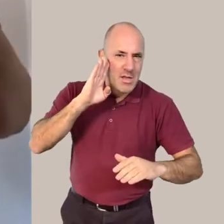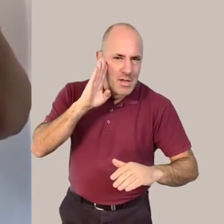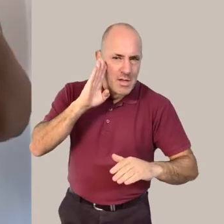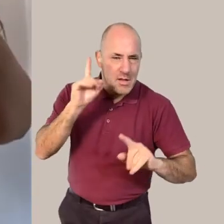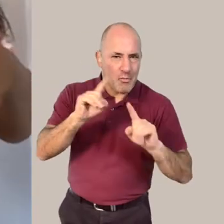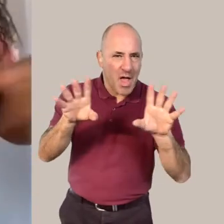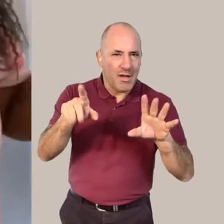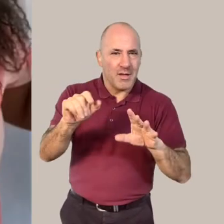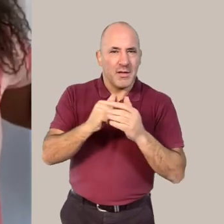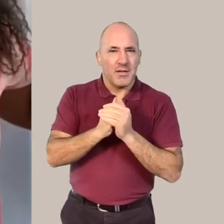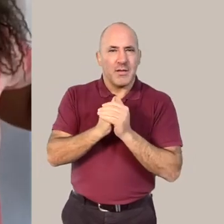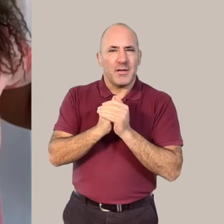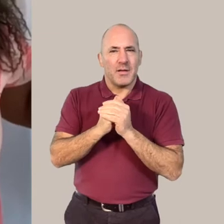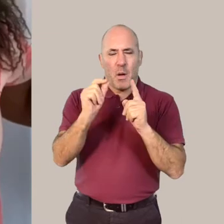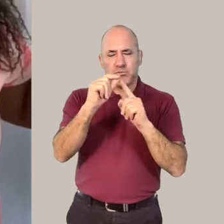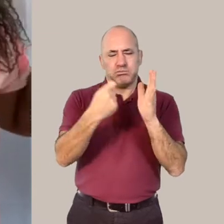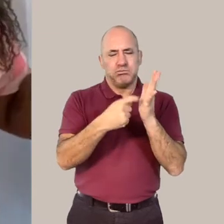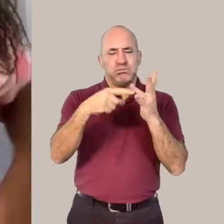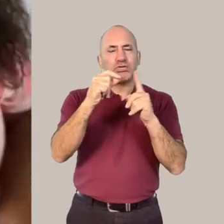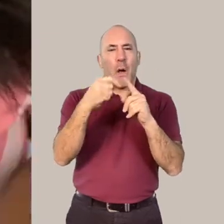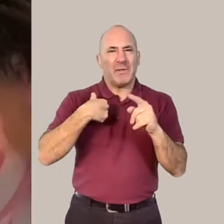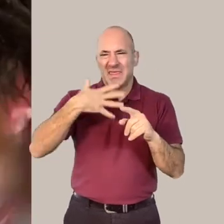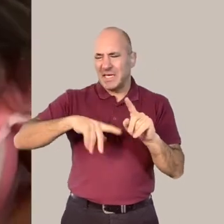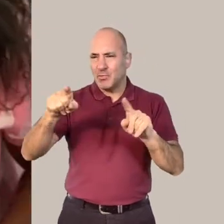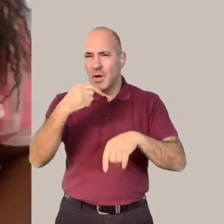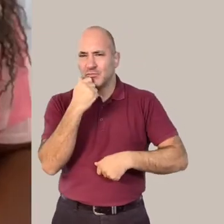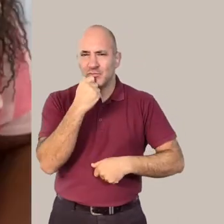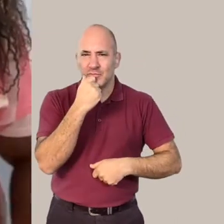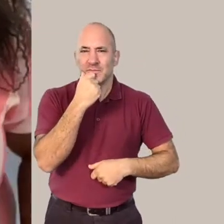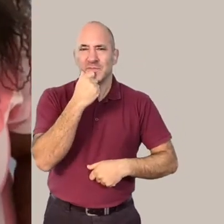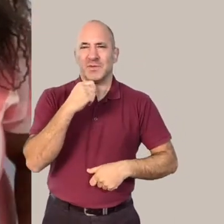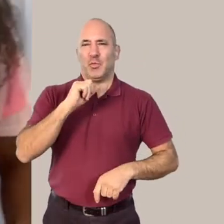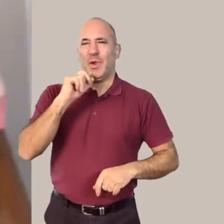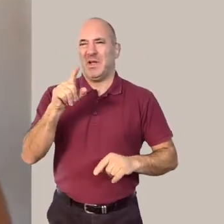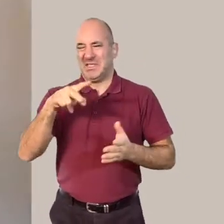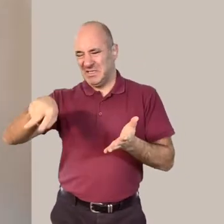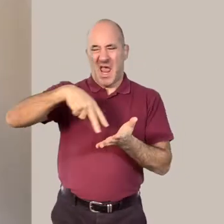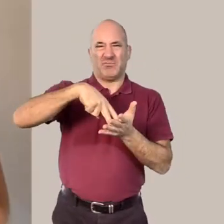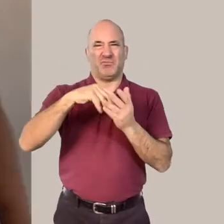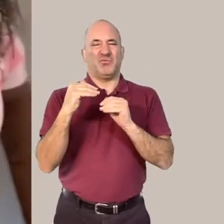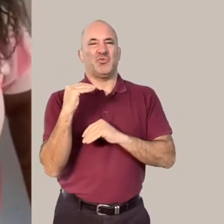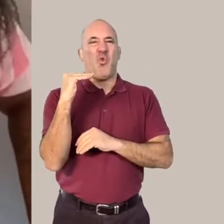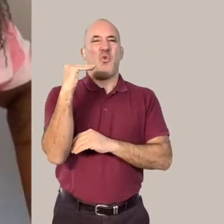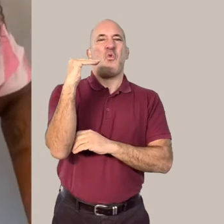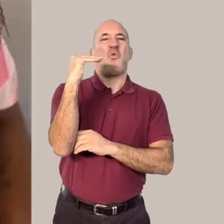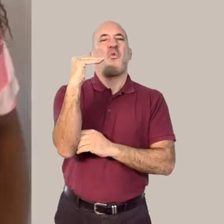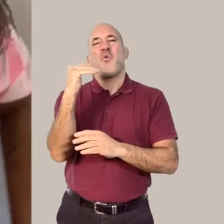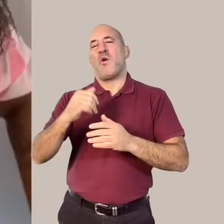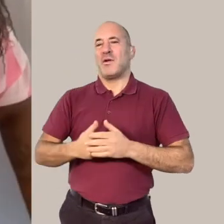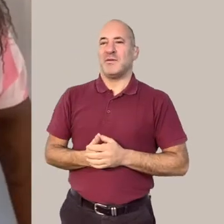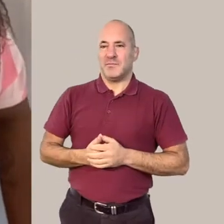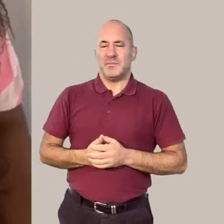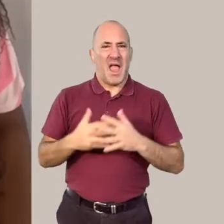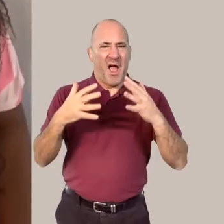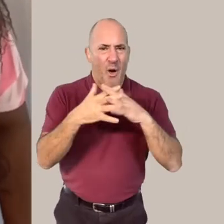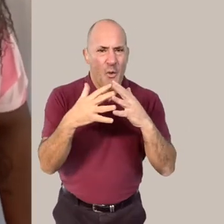sound? And what prop would my hero need? So, my hero is going to stand very tall and